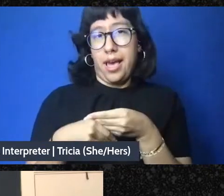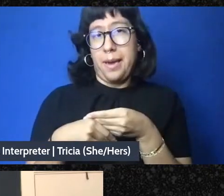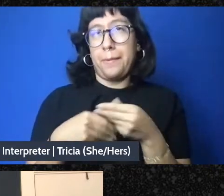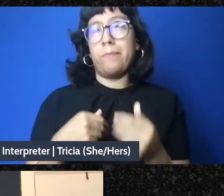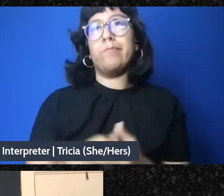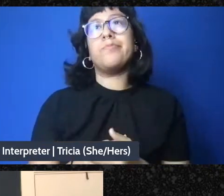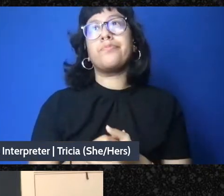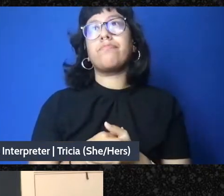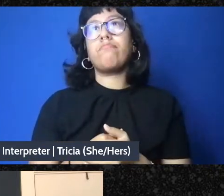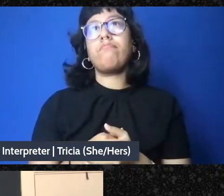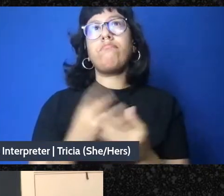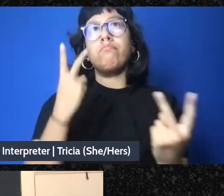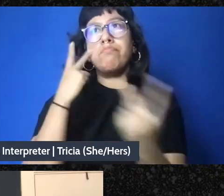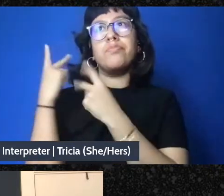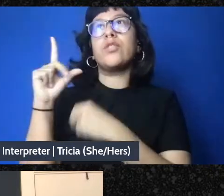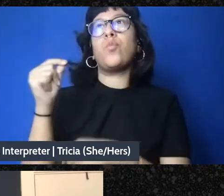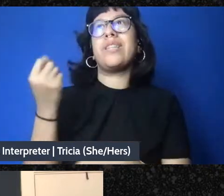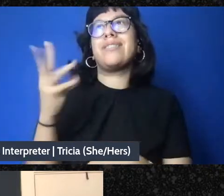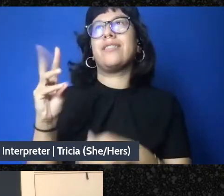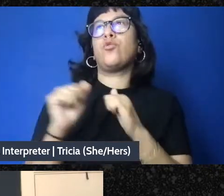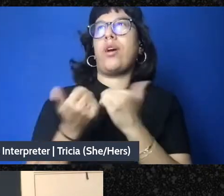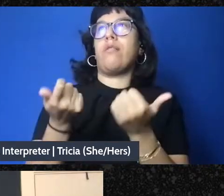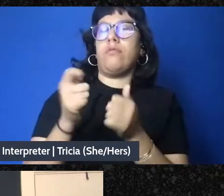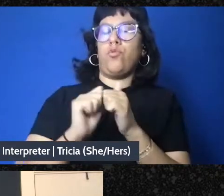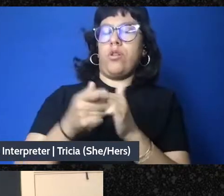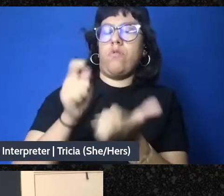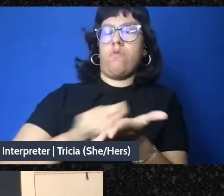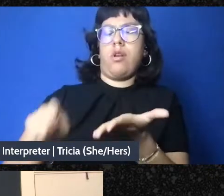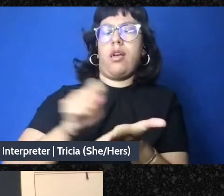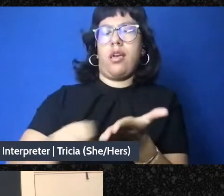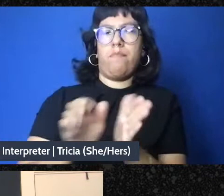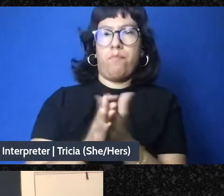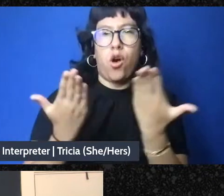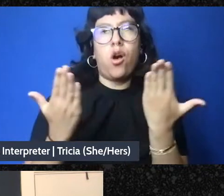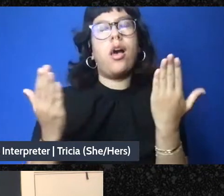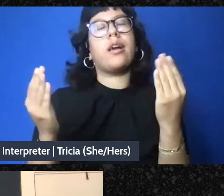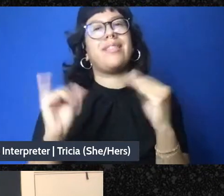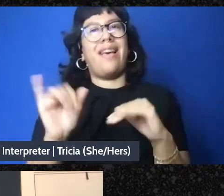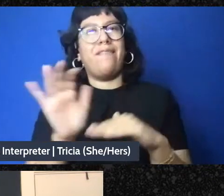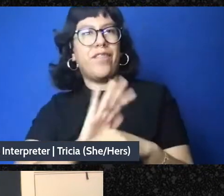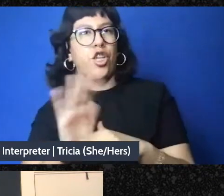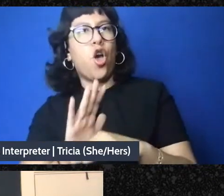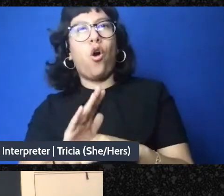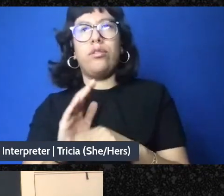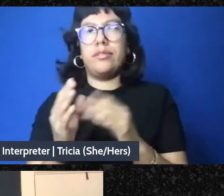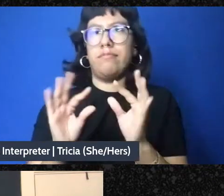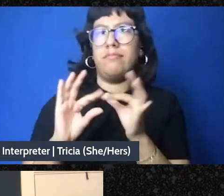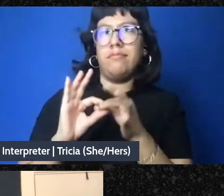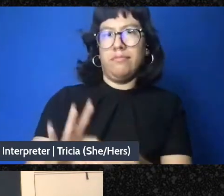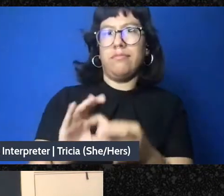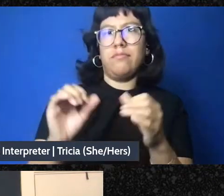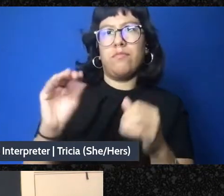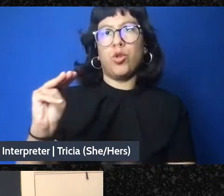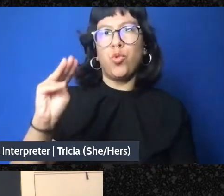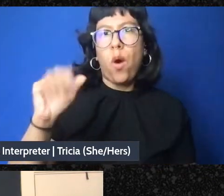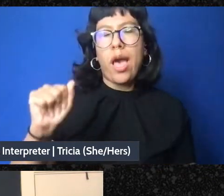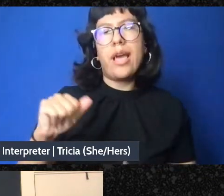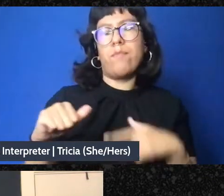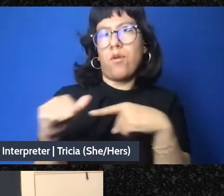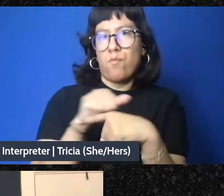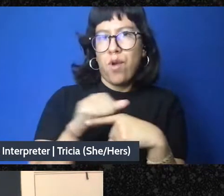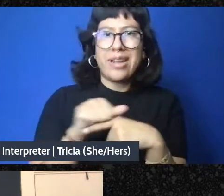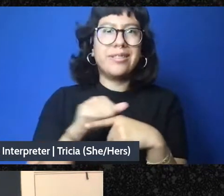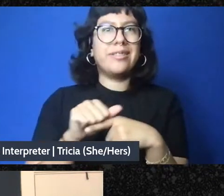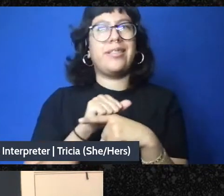you know, around 2016 I started to try to write stuff and make videos that were more like popularizing the idea of mutual aid, which obviously I've been practicing in movement as everybody in movement